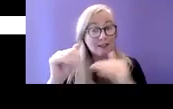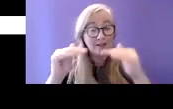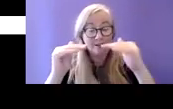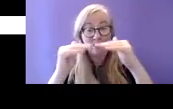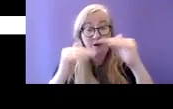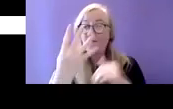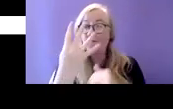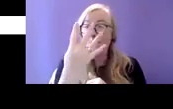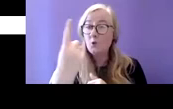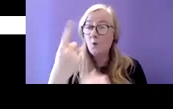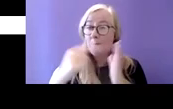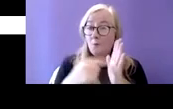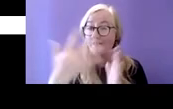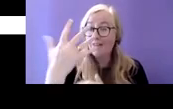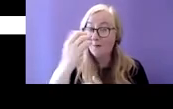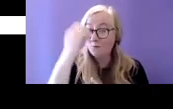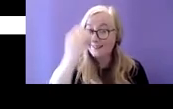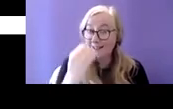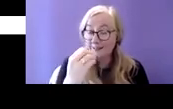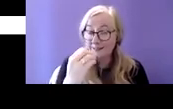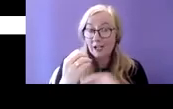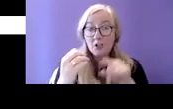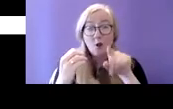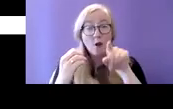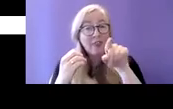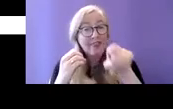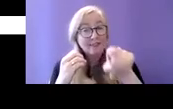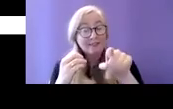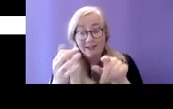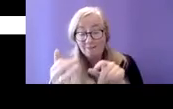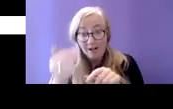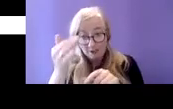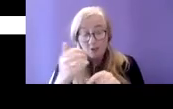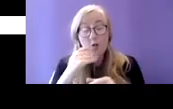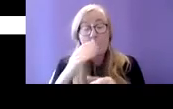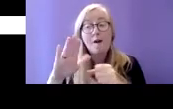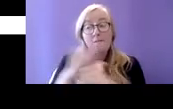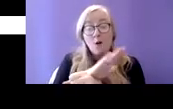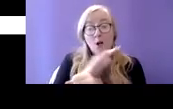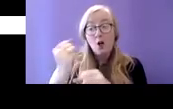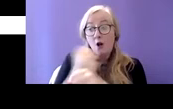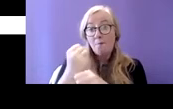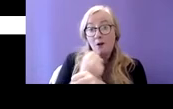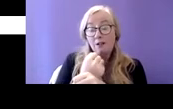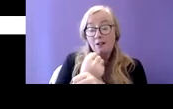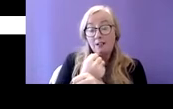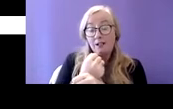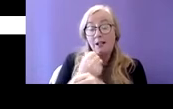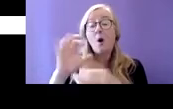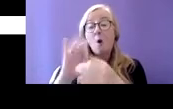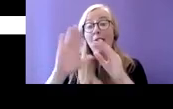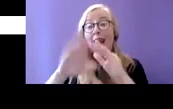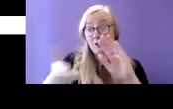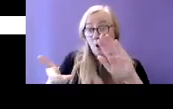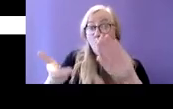finding suggests that while the total number of homeless persons with disabilities has increased in recent years the general prevalence